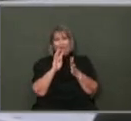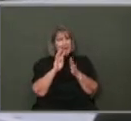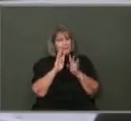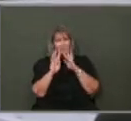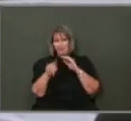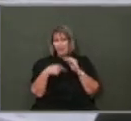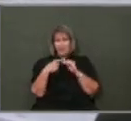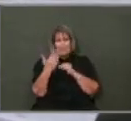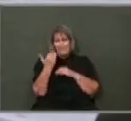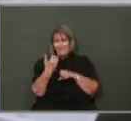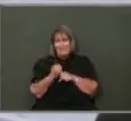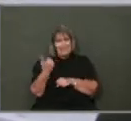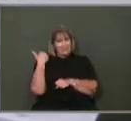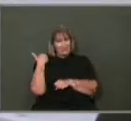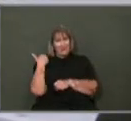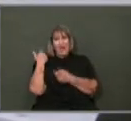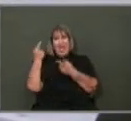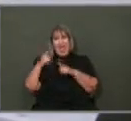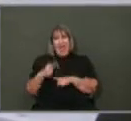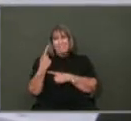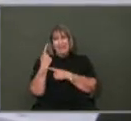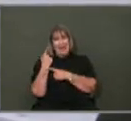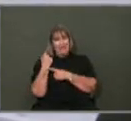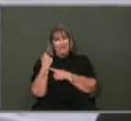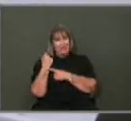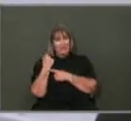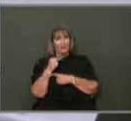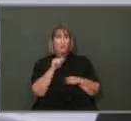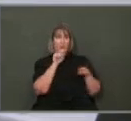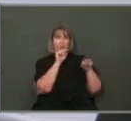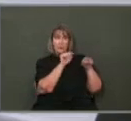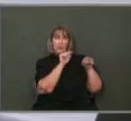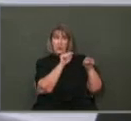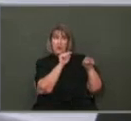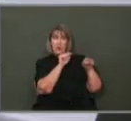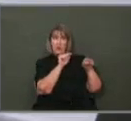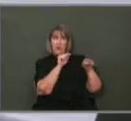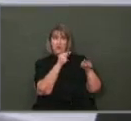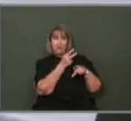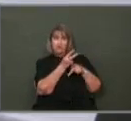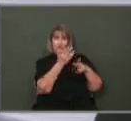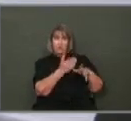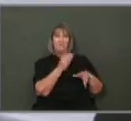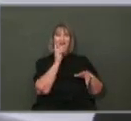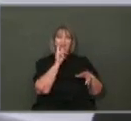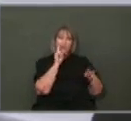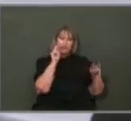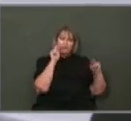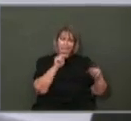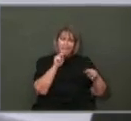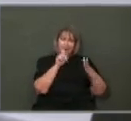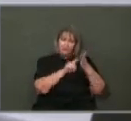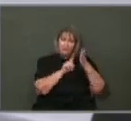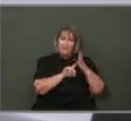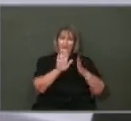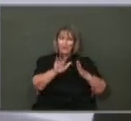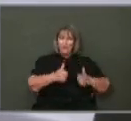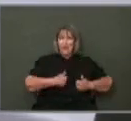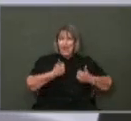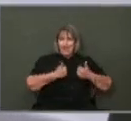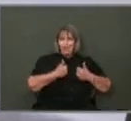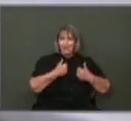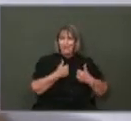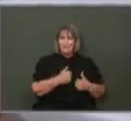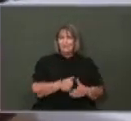This happened last year. Yeah. That's why those guys are going to look into it. But I'm talking, but we have that issue in a lot of parts of the city. A lot of parts.